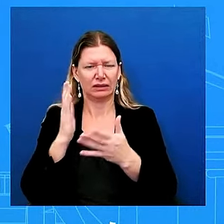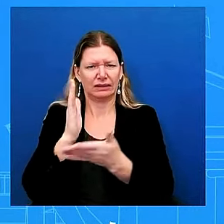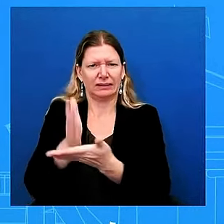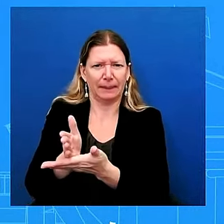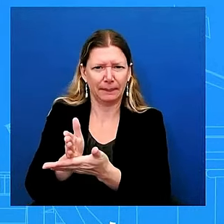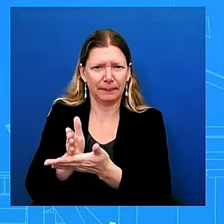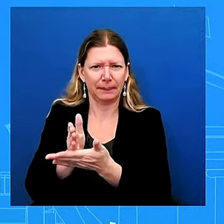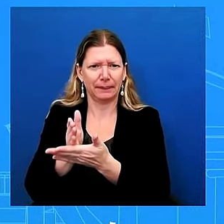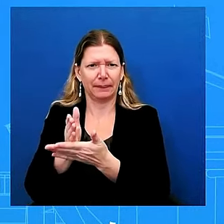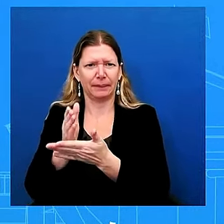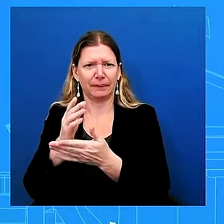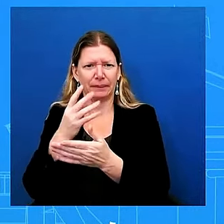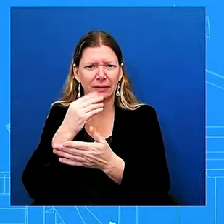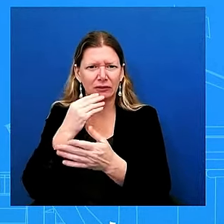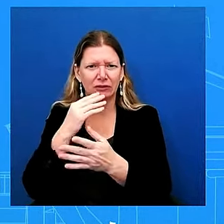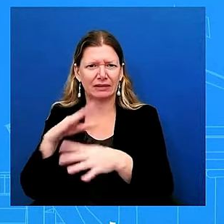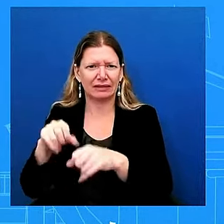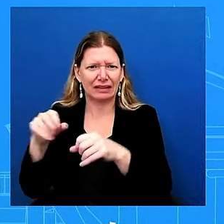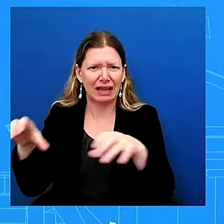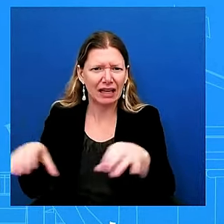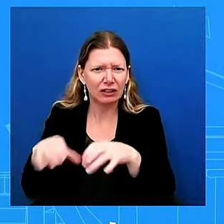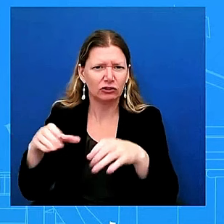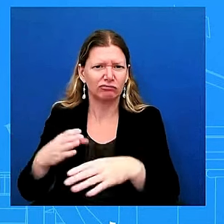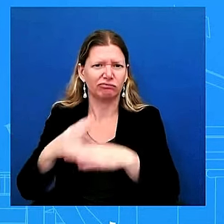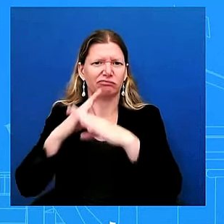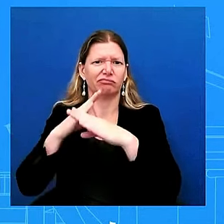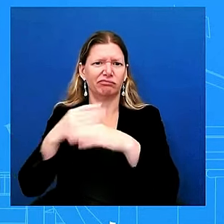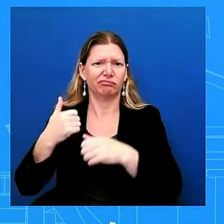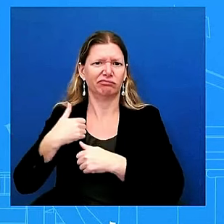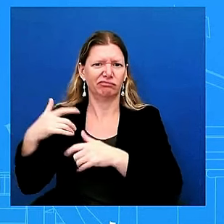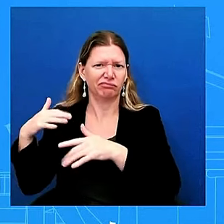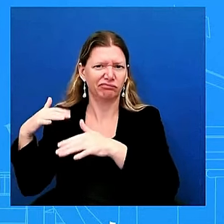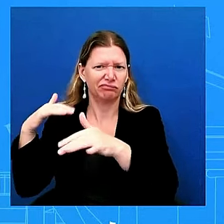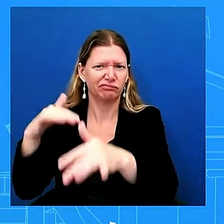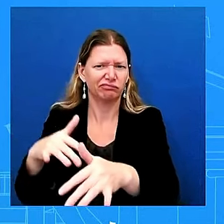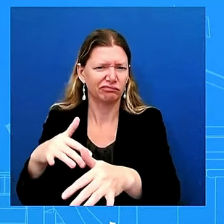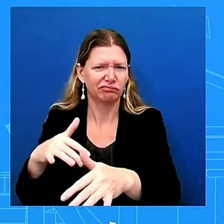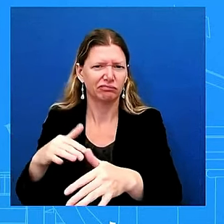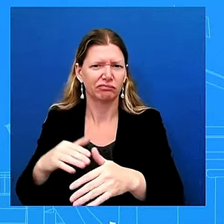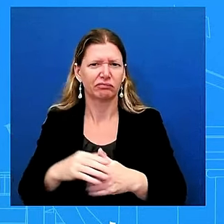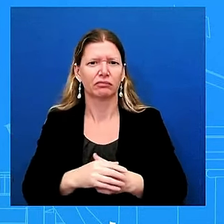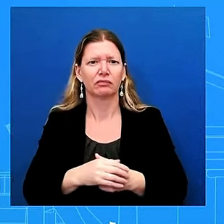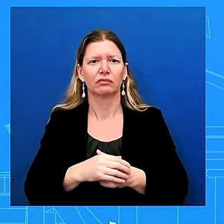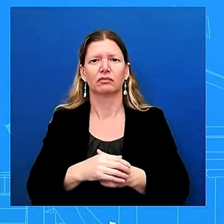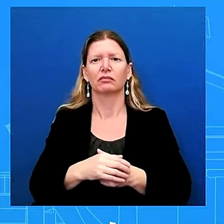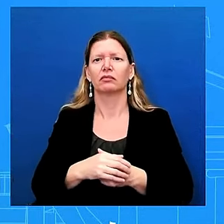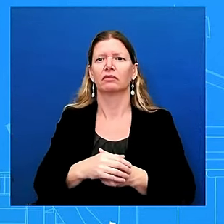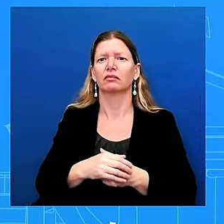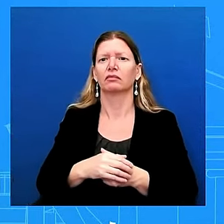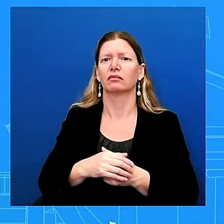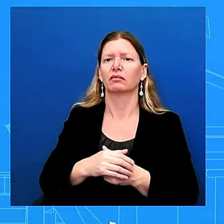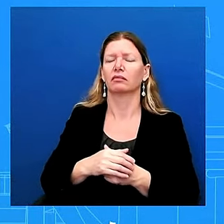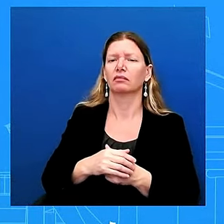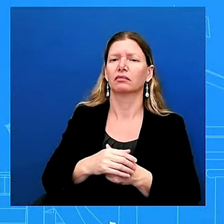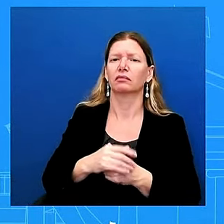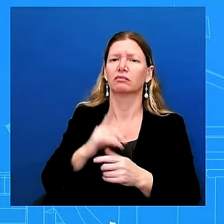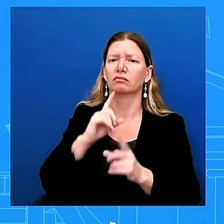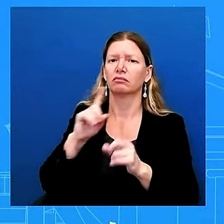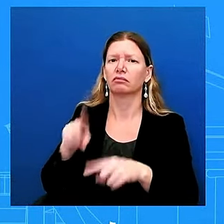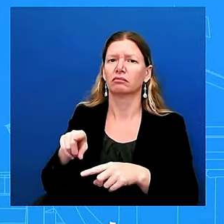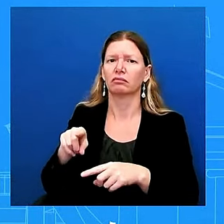from here what i've been saying multiple times is israel has the right to defend itself against hezbollah against iran-backed groups